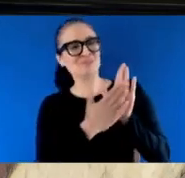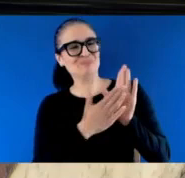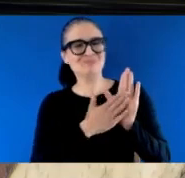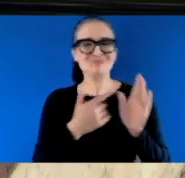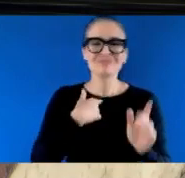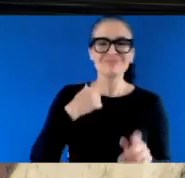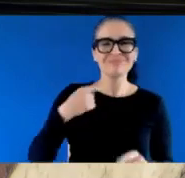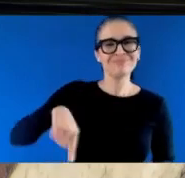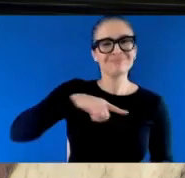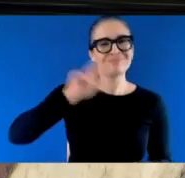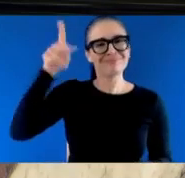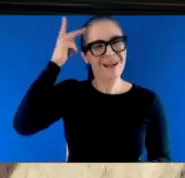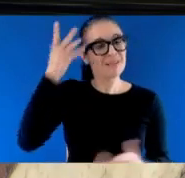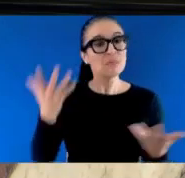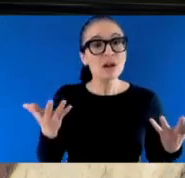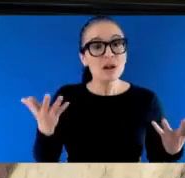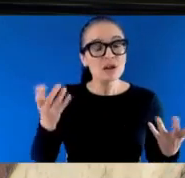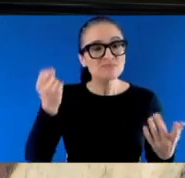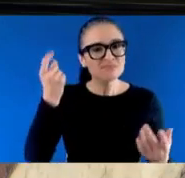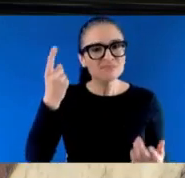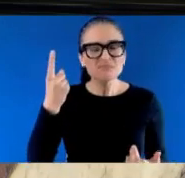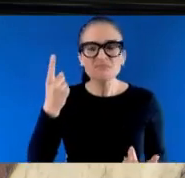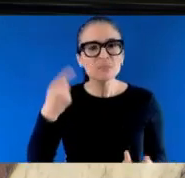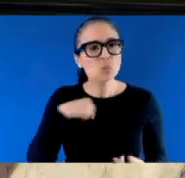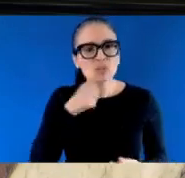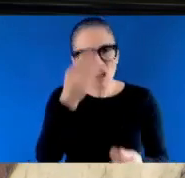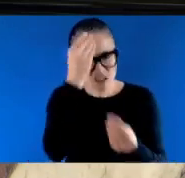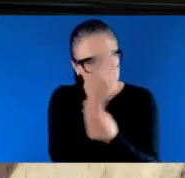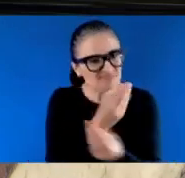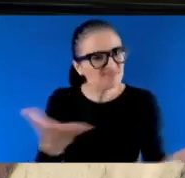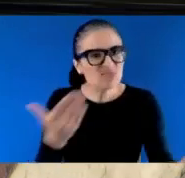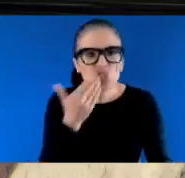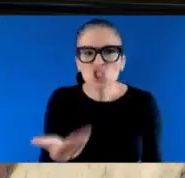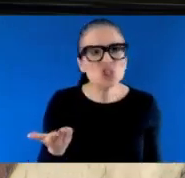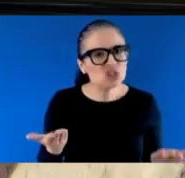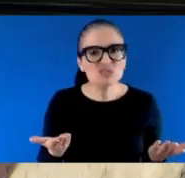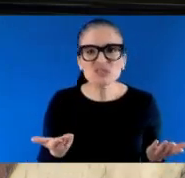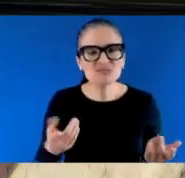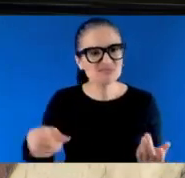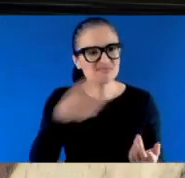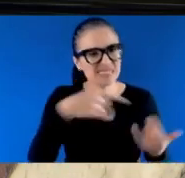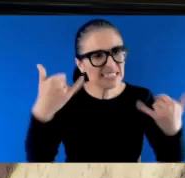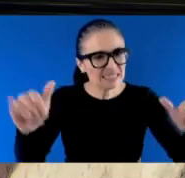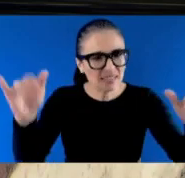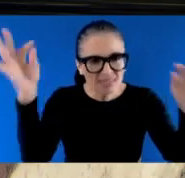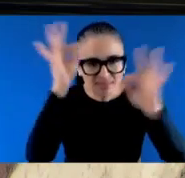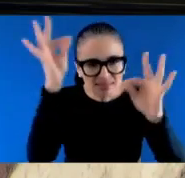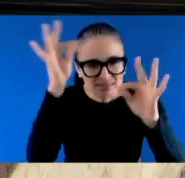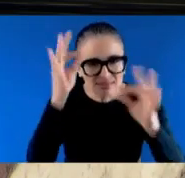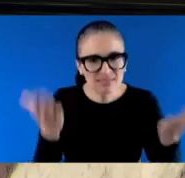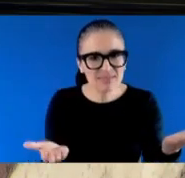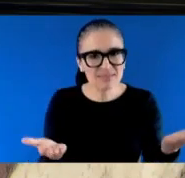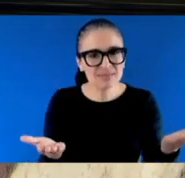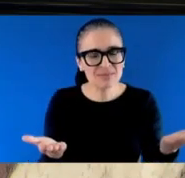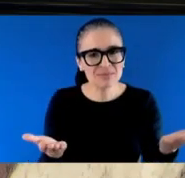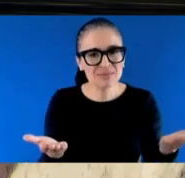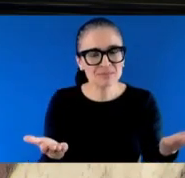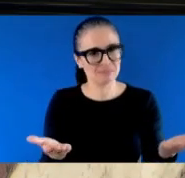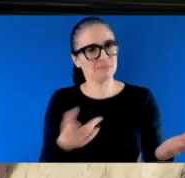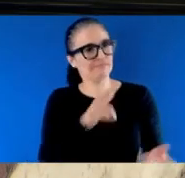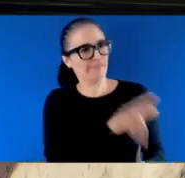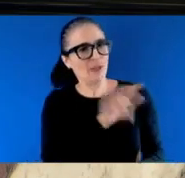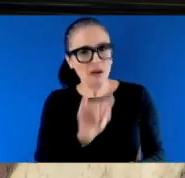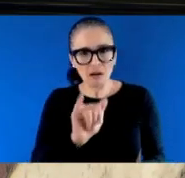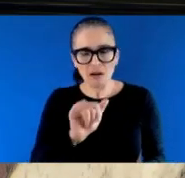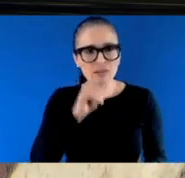money. They don't have to do anything aside from file their taxes and put in the renter's tax credit information there. Now, if they make under $80,000,